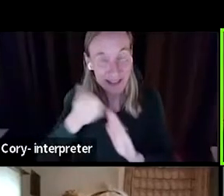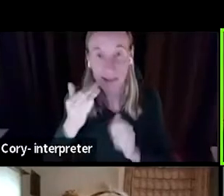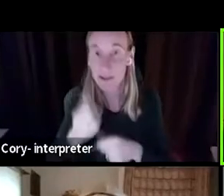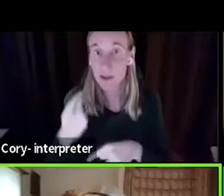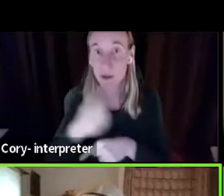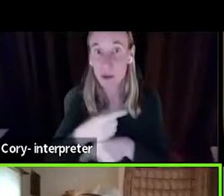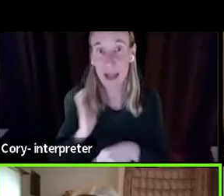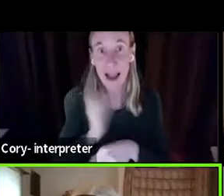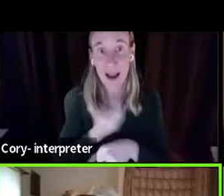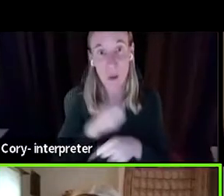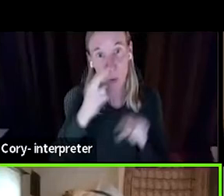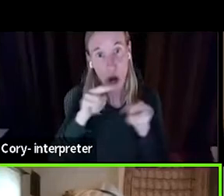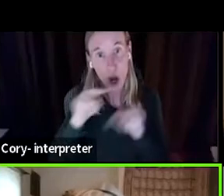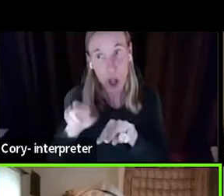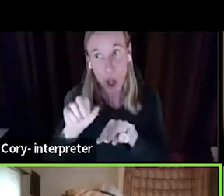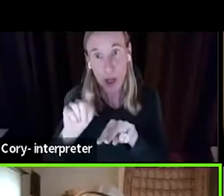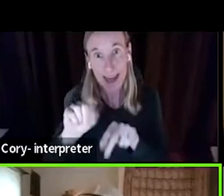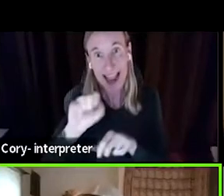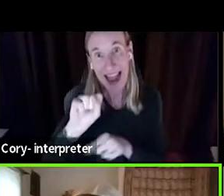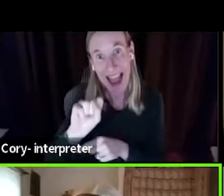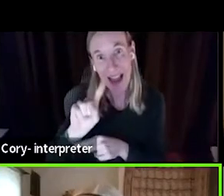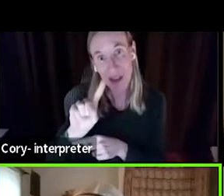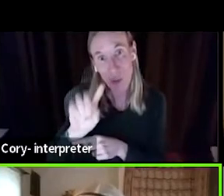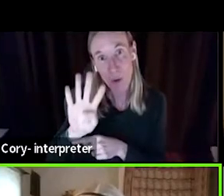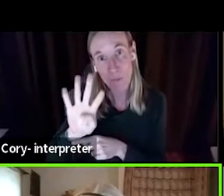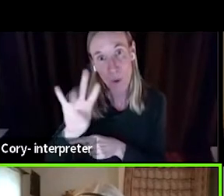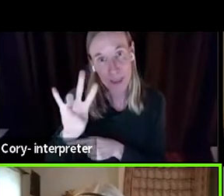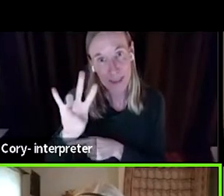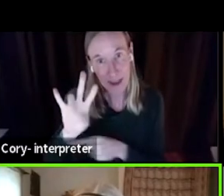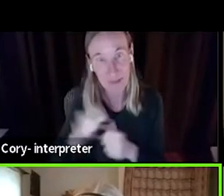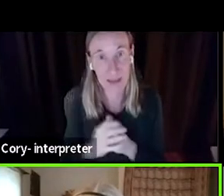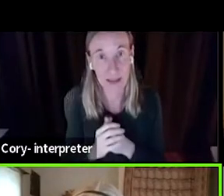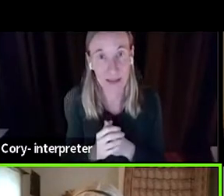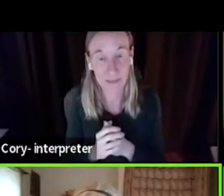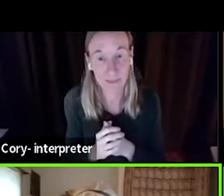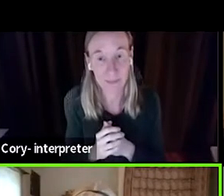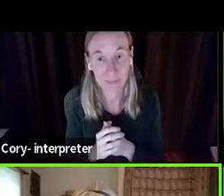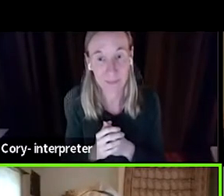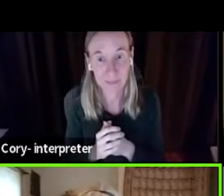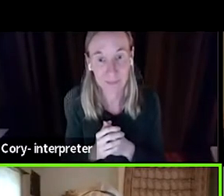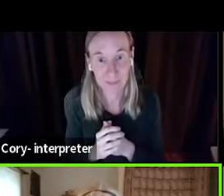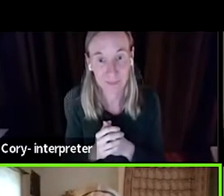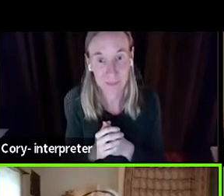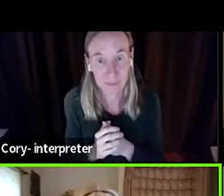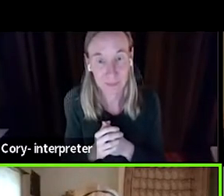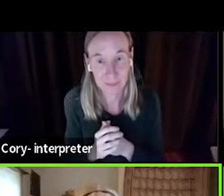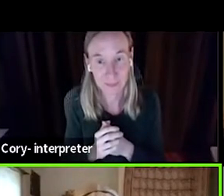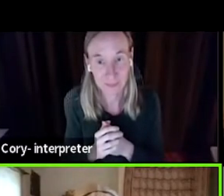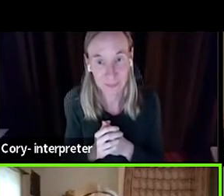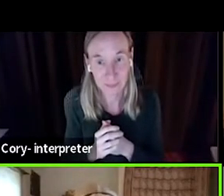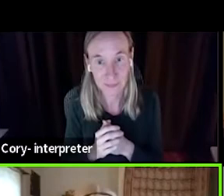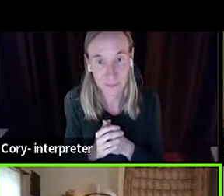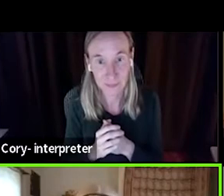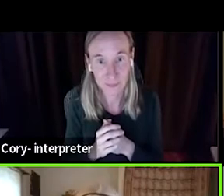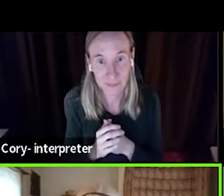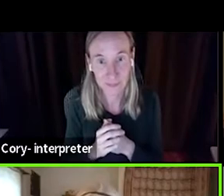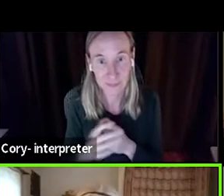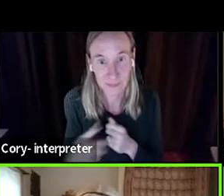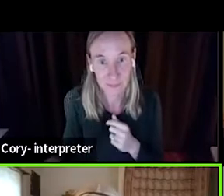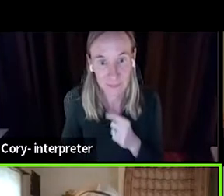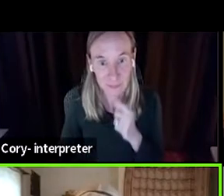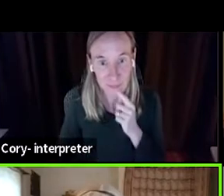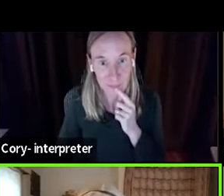are looking at S 147, which is a bill that would